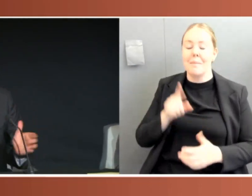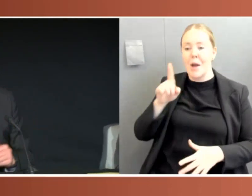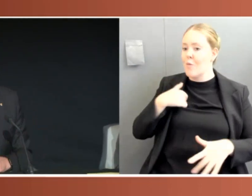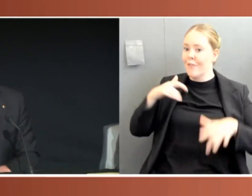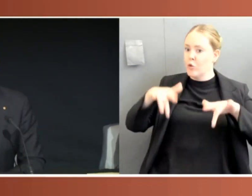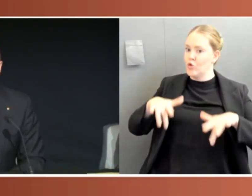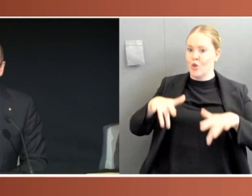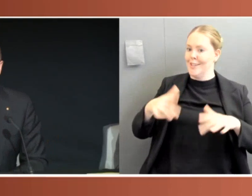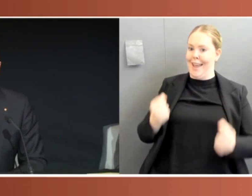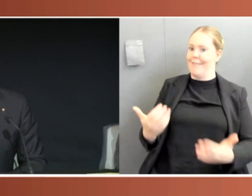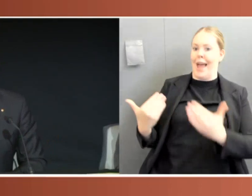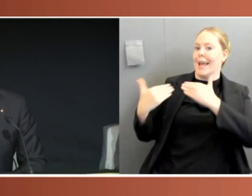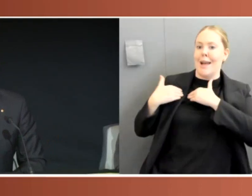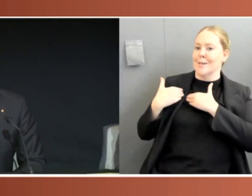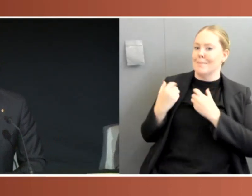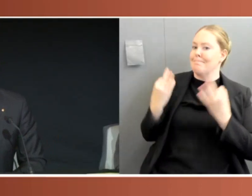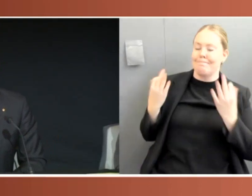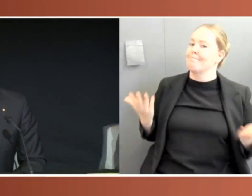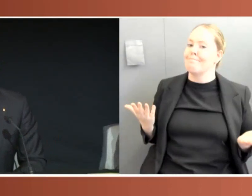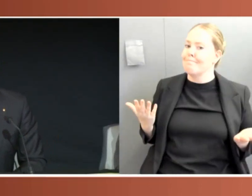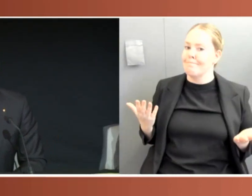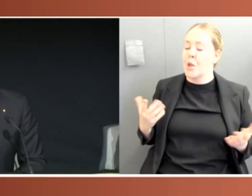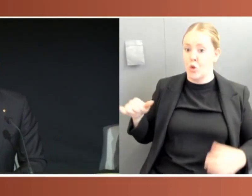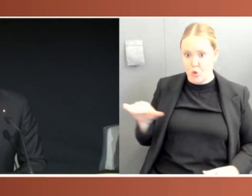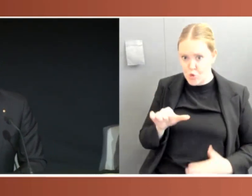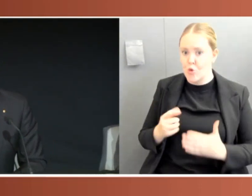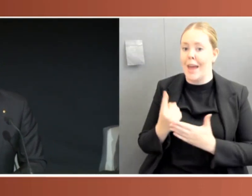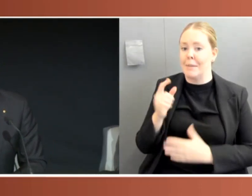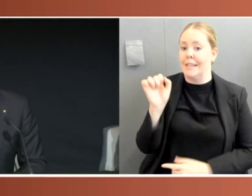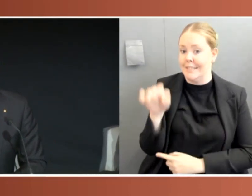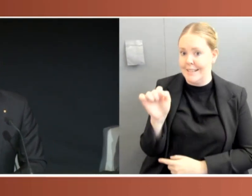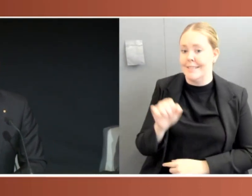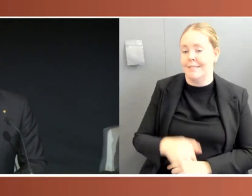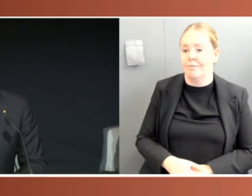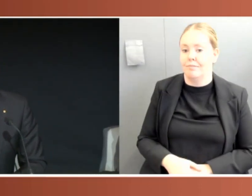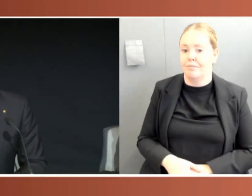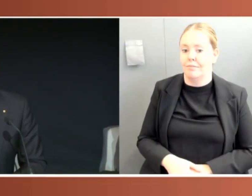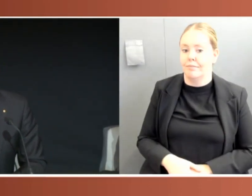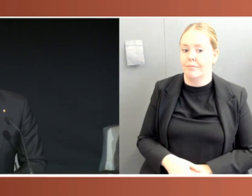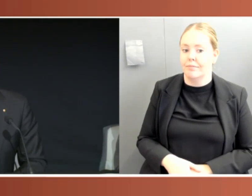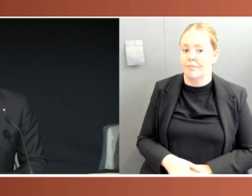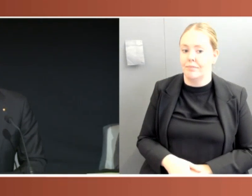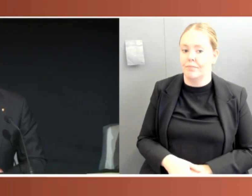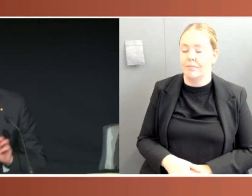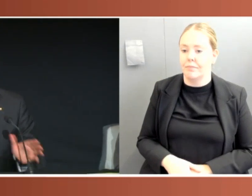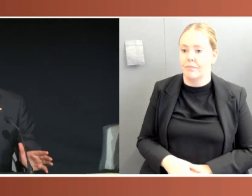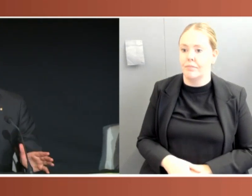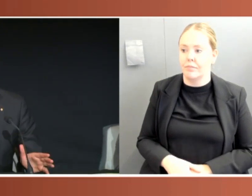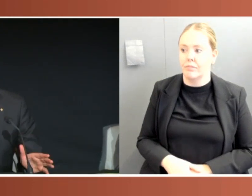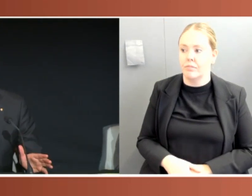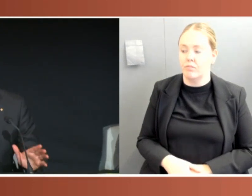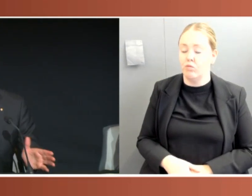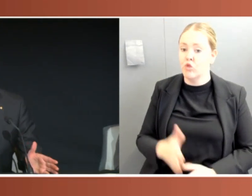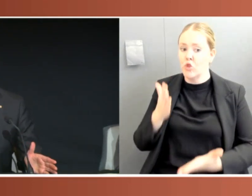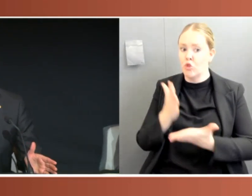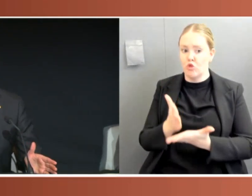has suggested it will do that, and it should happen. And we've got to the time where we shouldn't be waiting really much longer. You know, memories start to